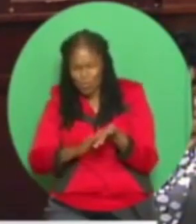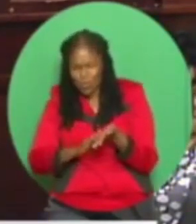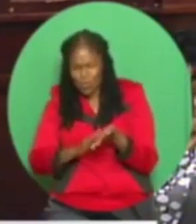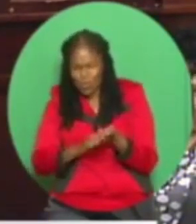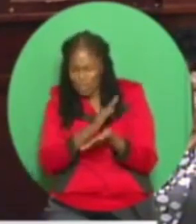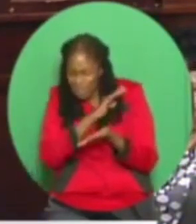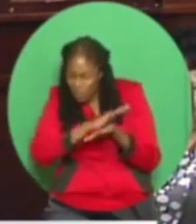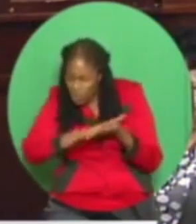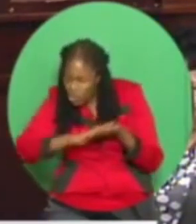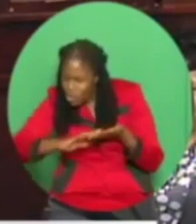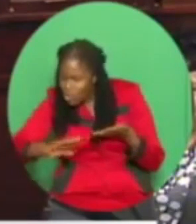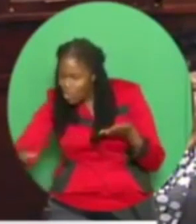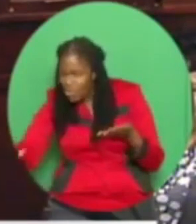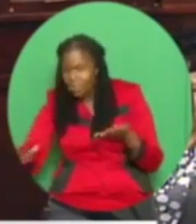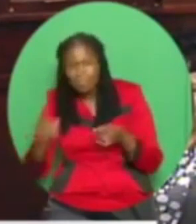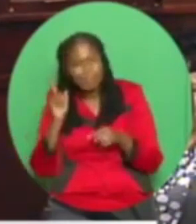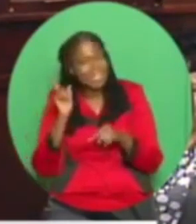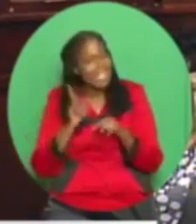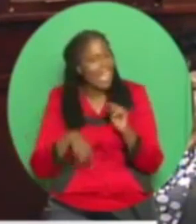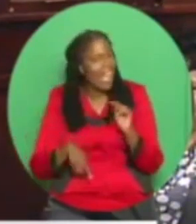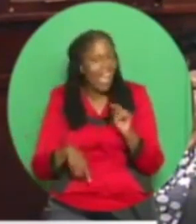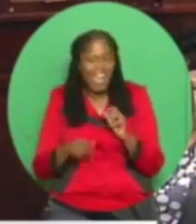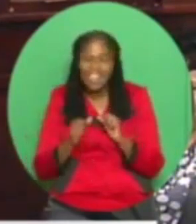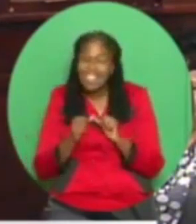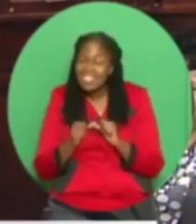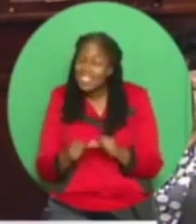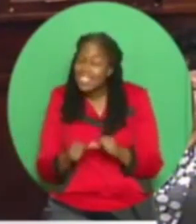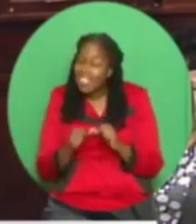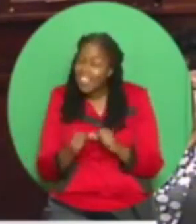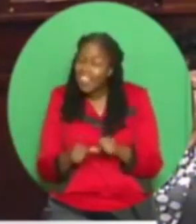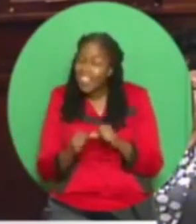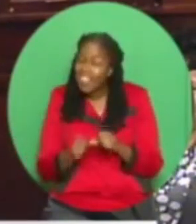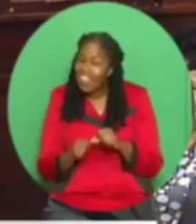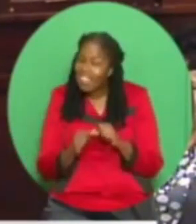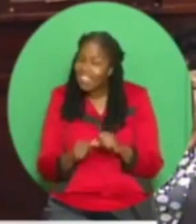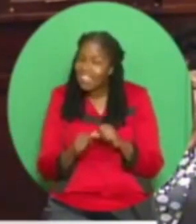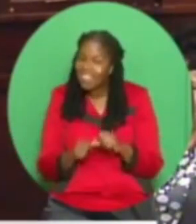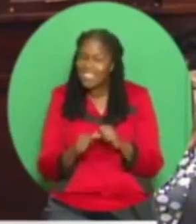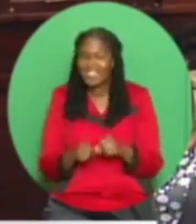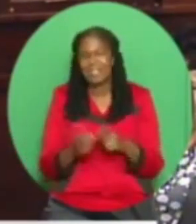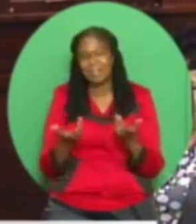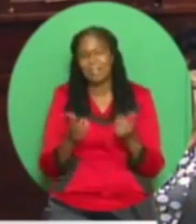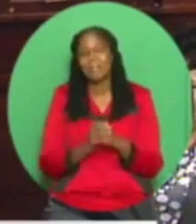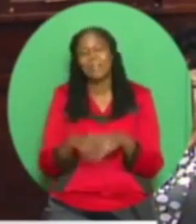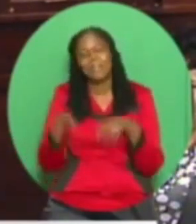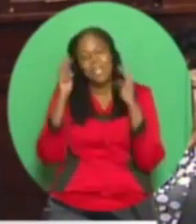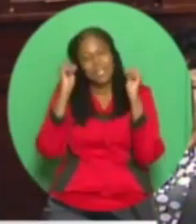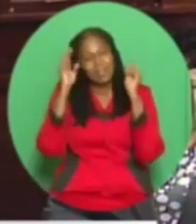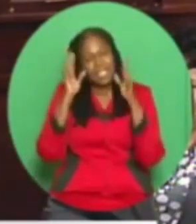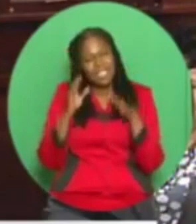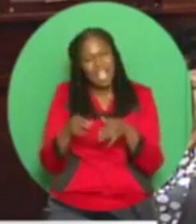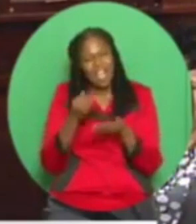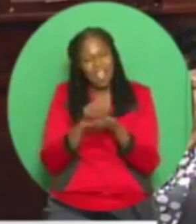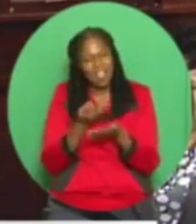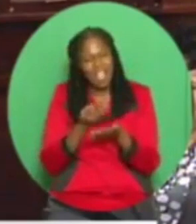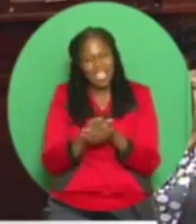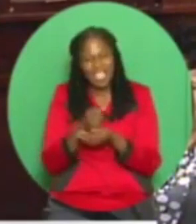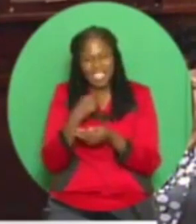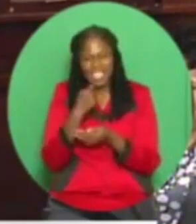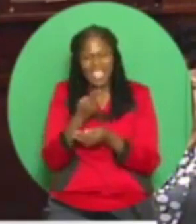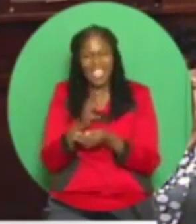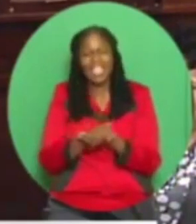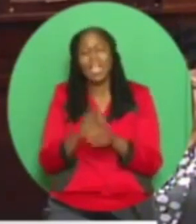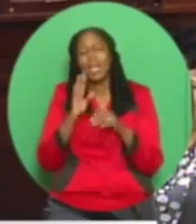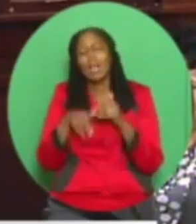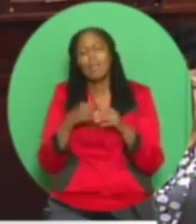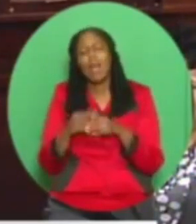to this. You see, Madam Speaker, the Minister of Finance announced in his budget the sale of the refinery. He did it in